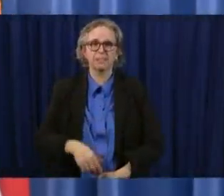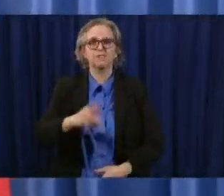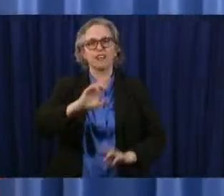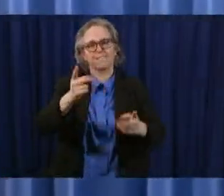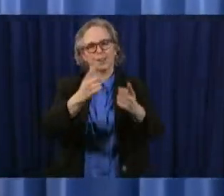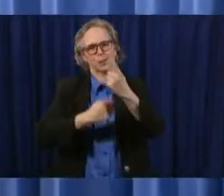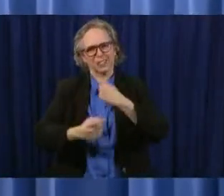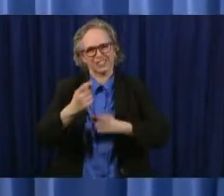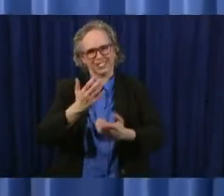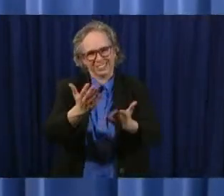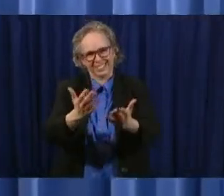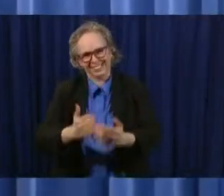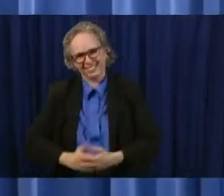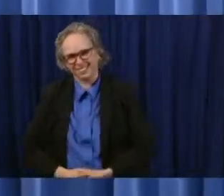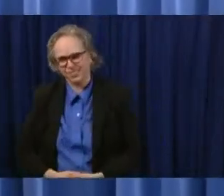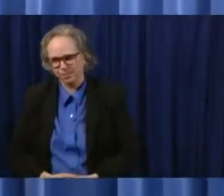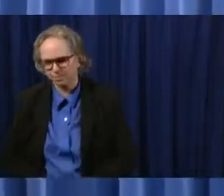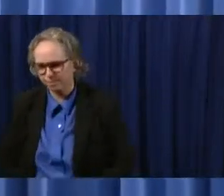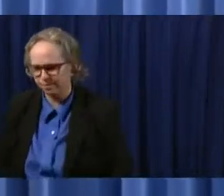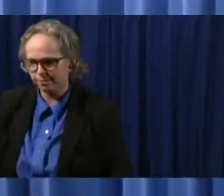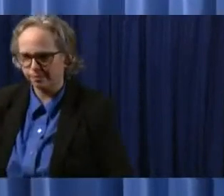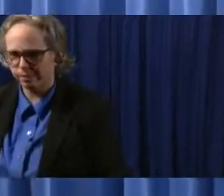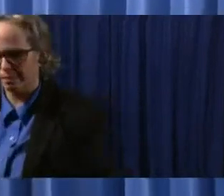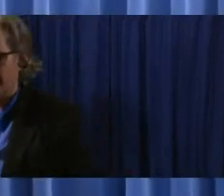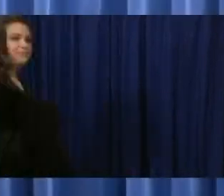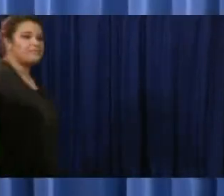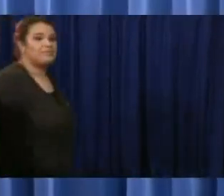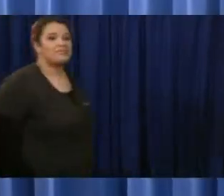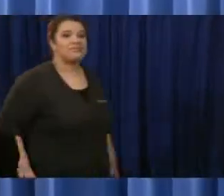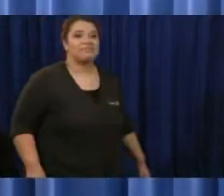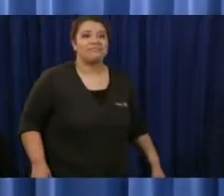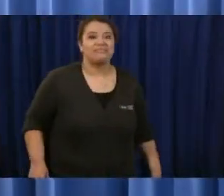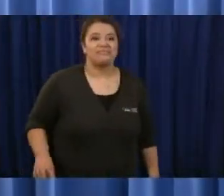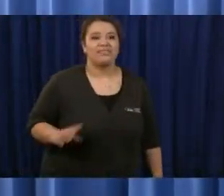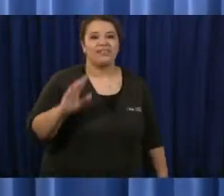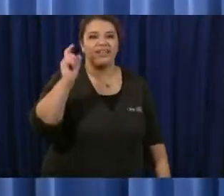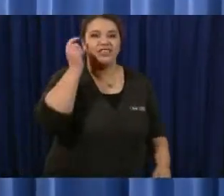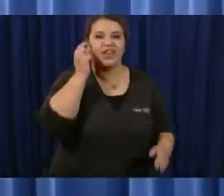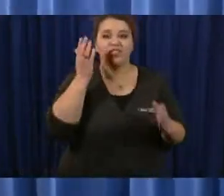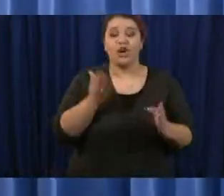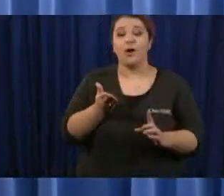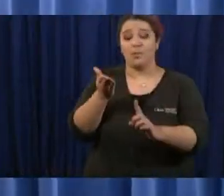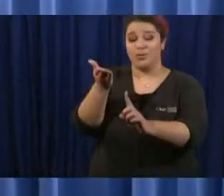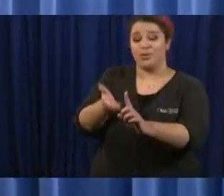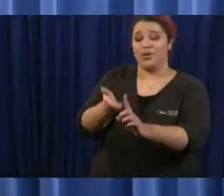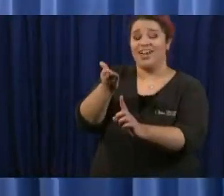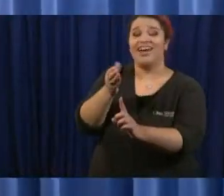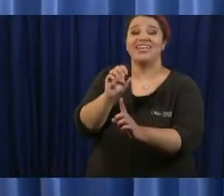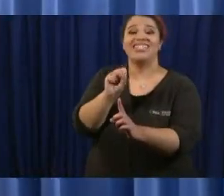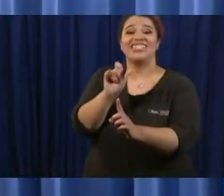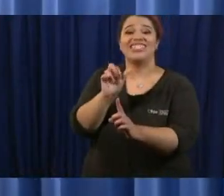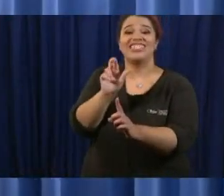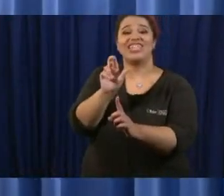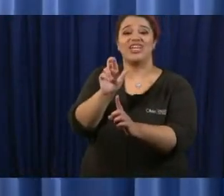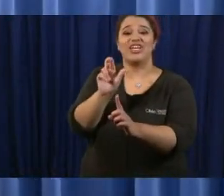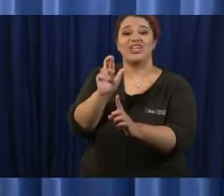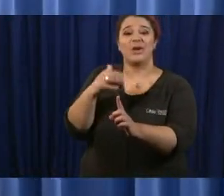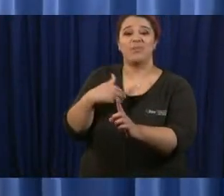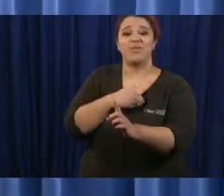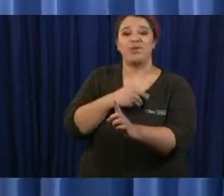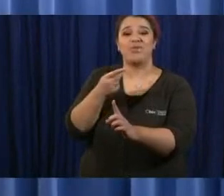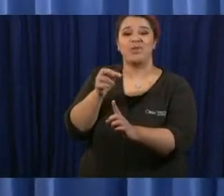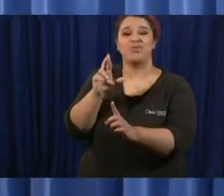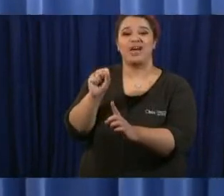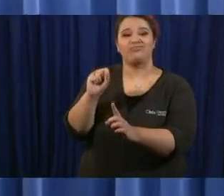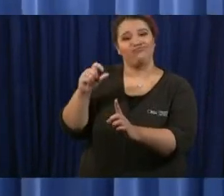thanks for doing senior member of the press corps thank you sir you've stepped back